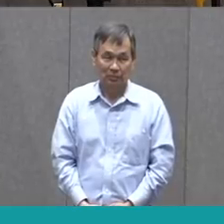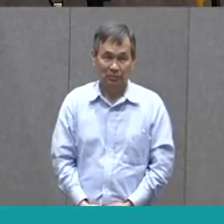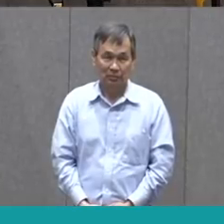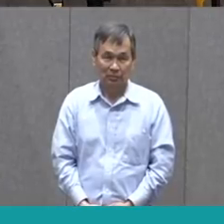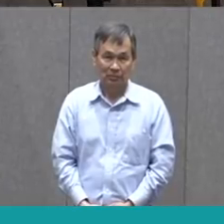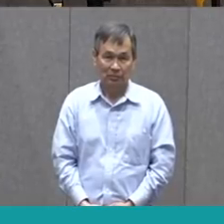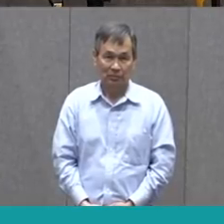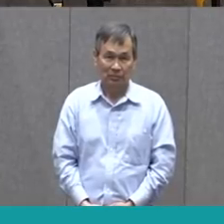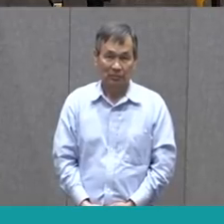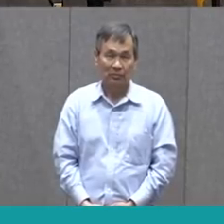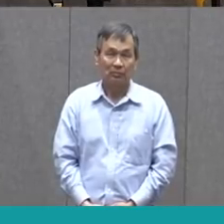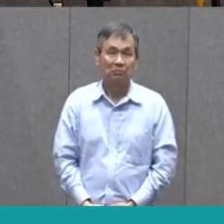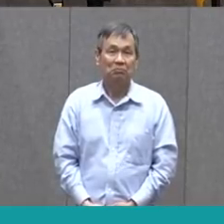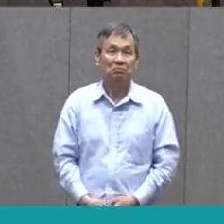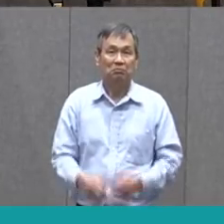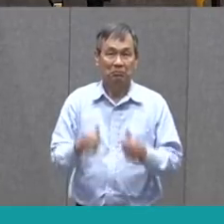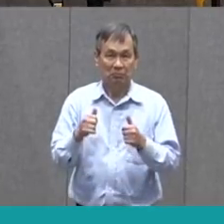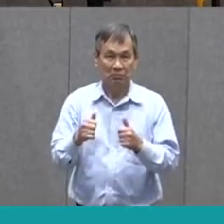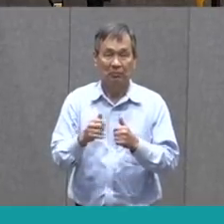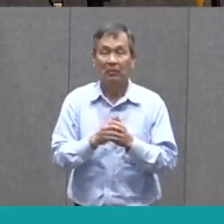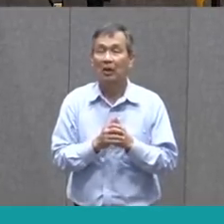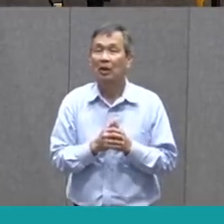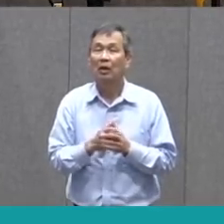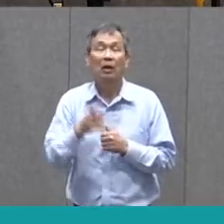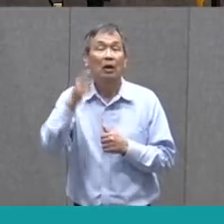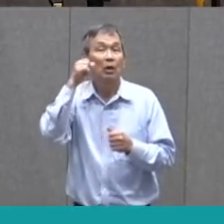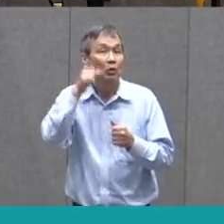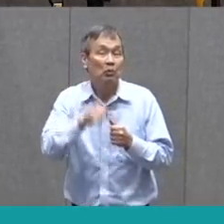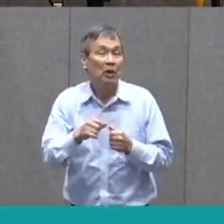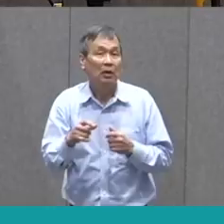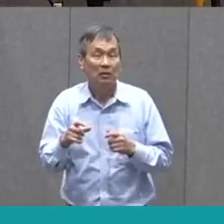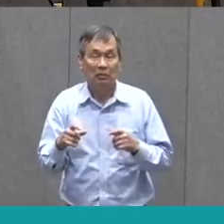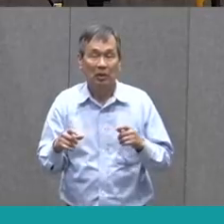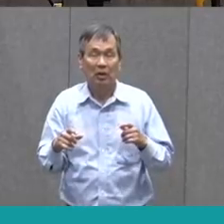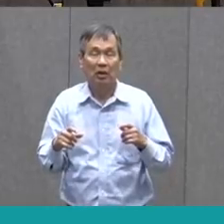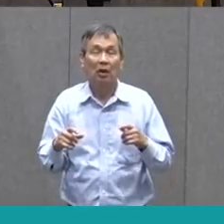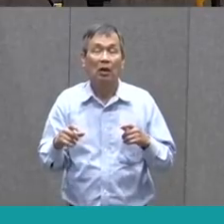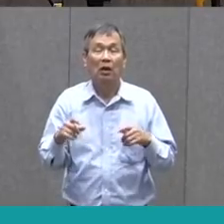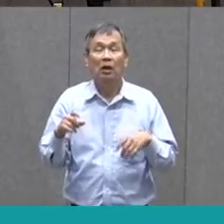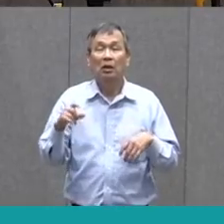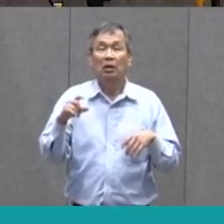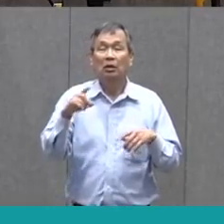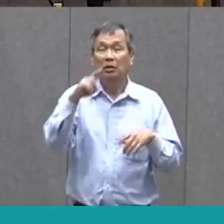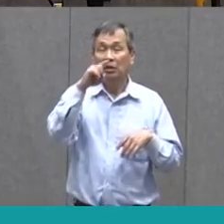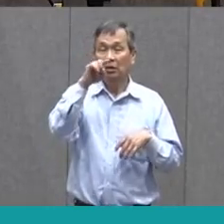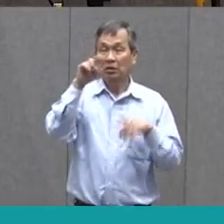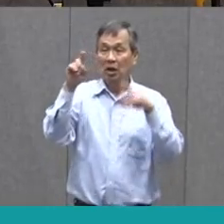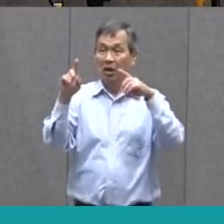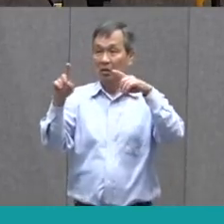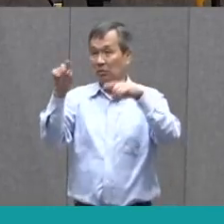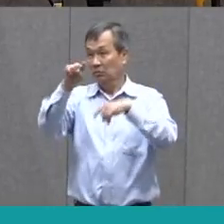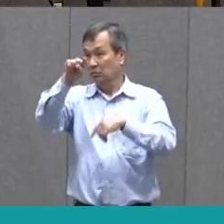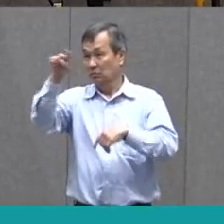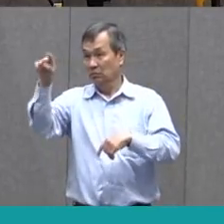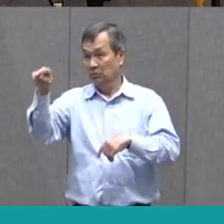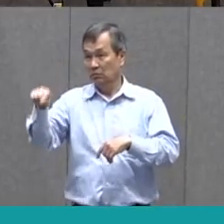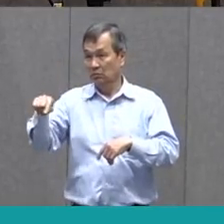Excellent. Persistence. Now, do you remember what we put in the top left-hand corner of our frayers model?